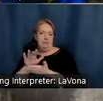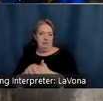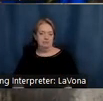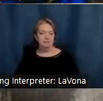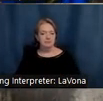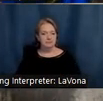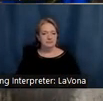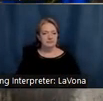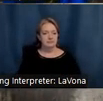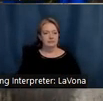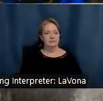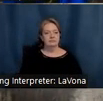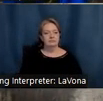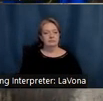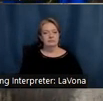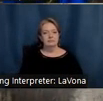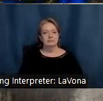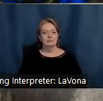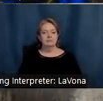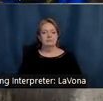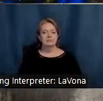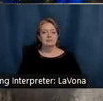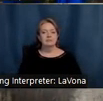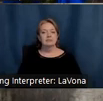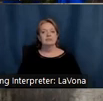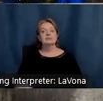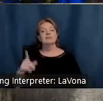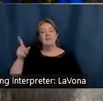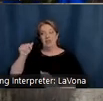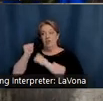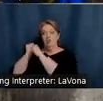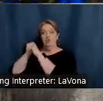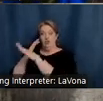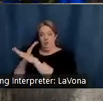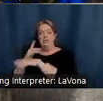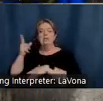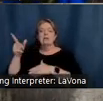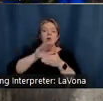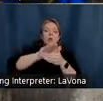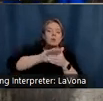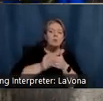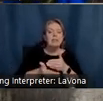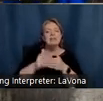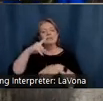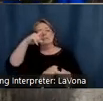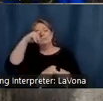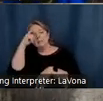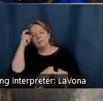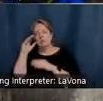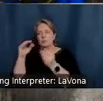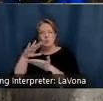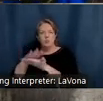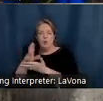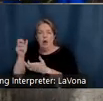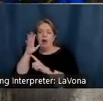On weekends and during the summer, Steele would spend time outside of the city painting the German landscape with other